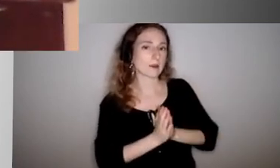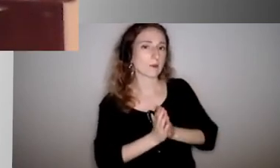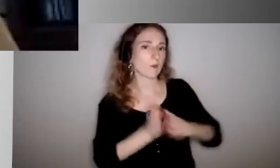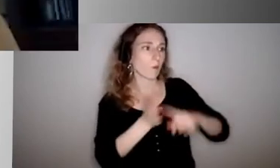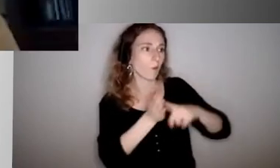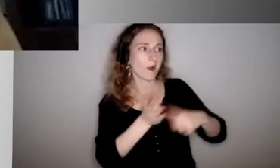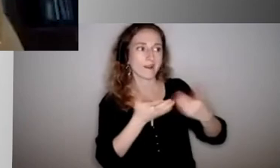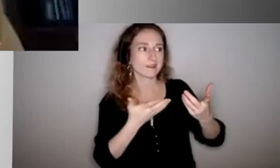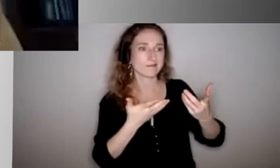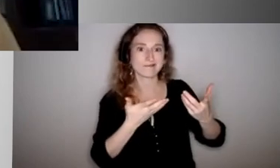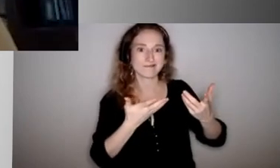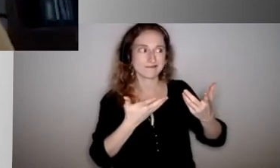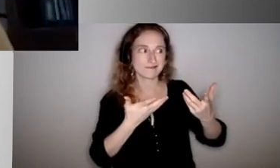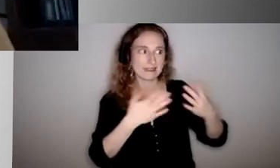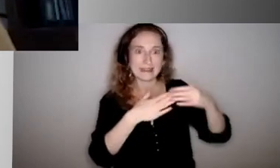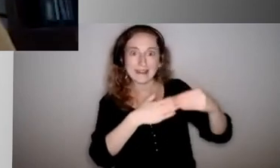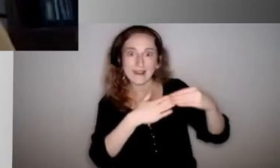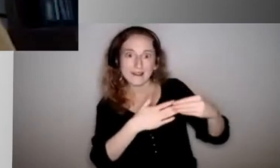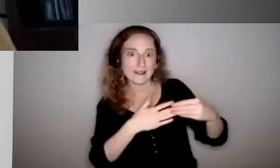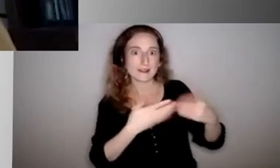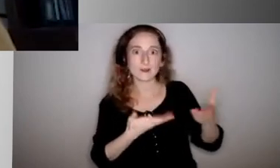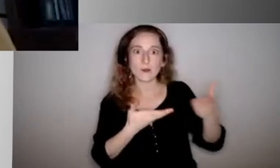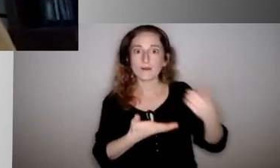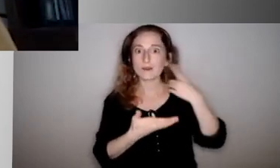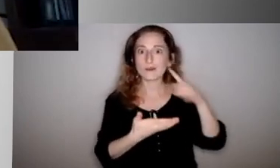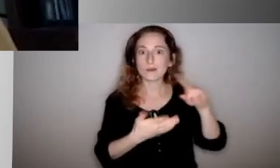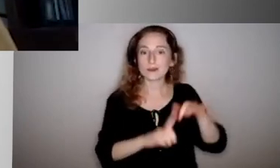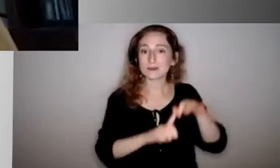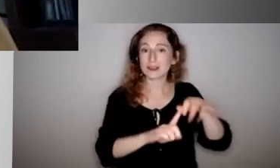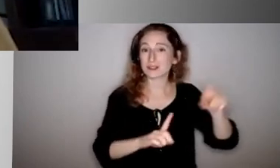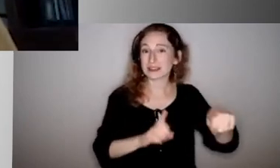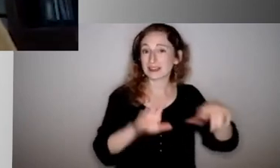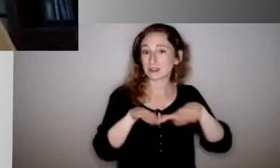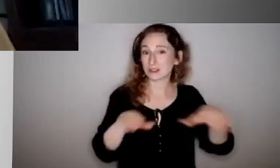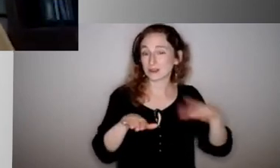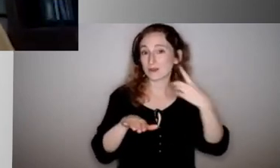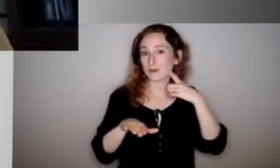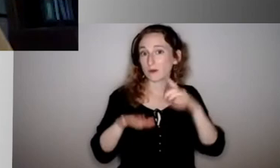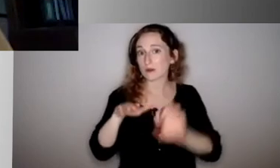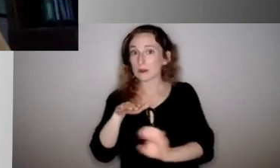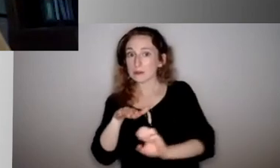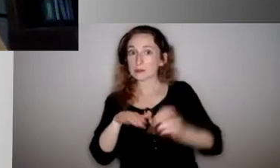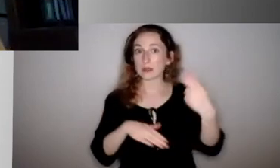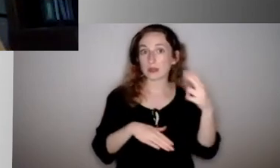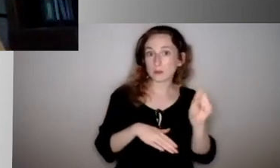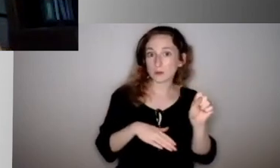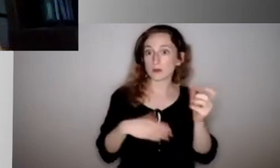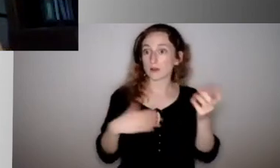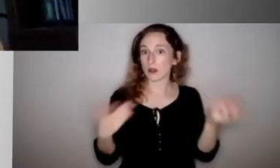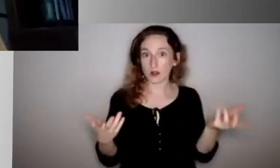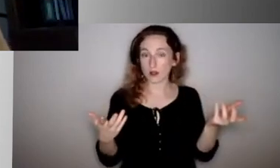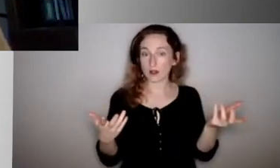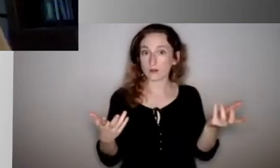parents with children with special needs in elementary and high school. Are those, are they being told to make the decision